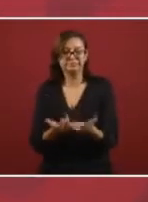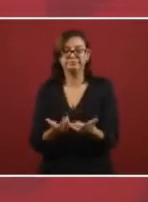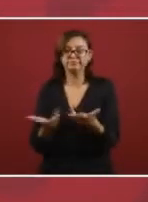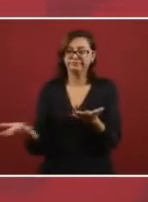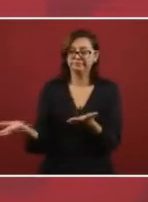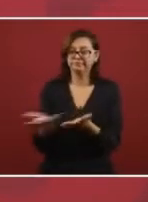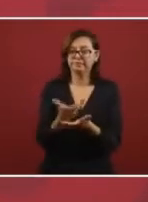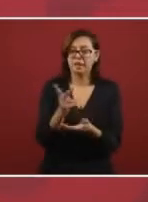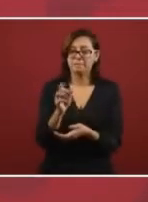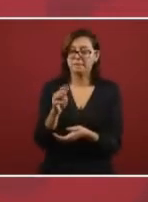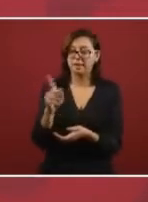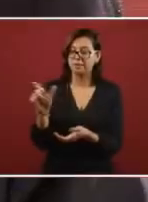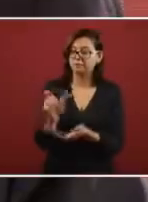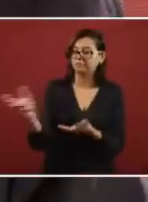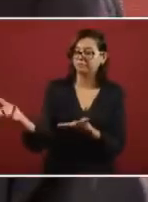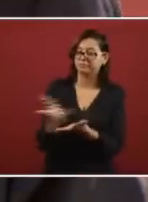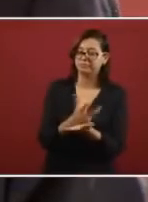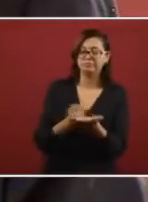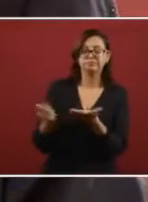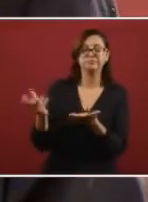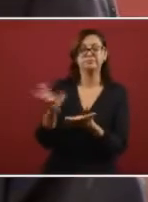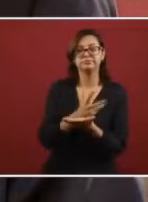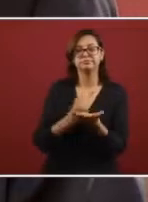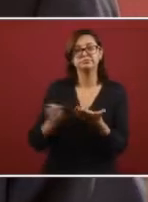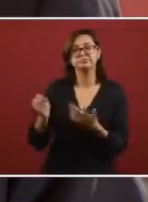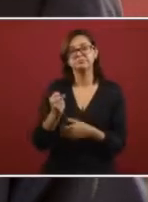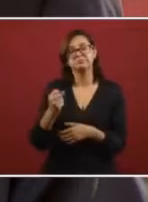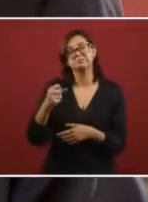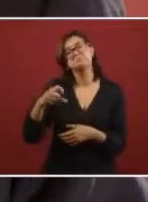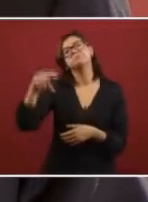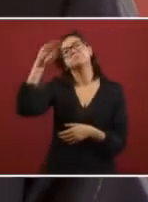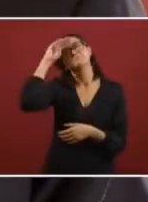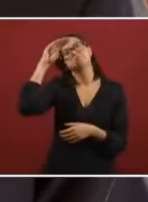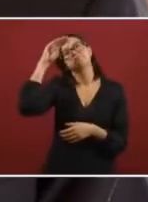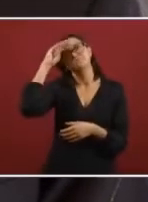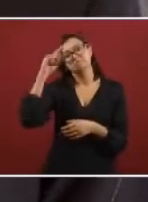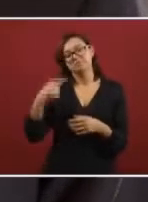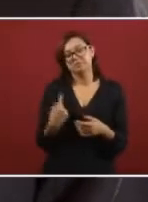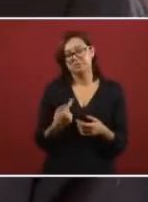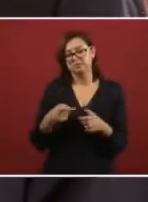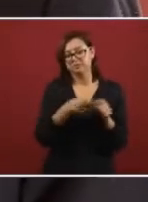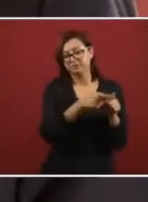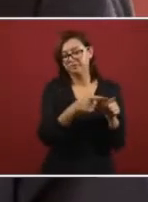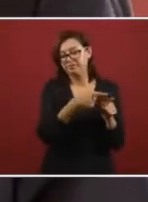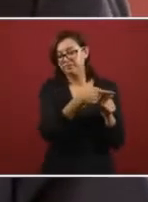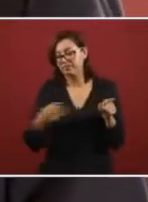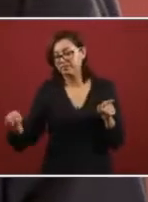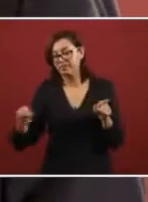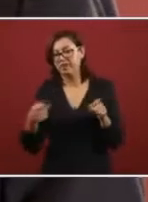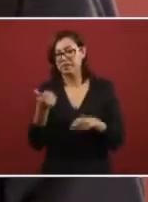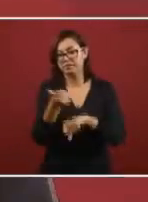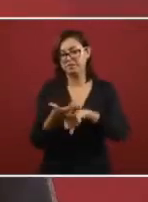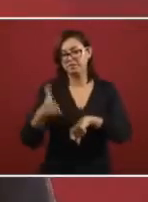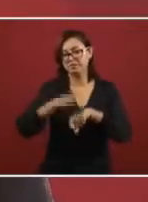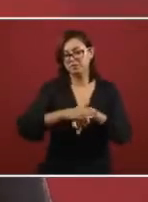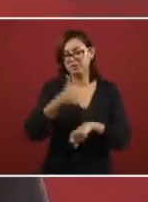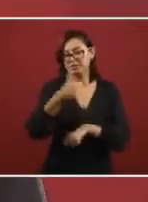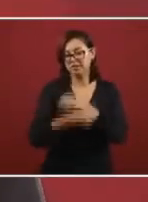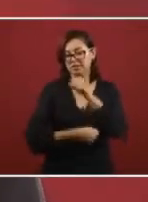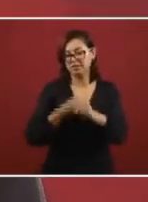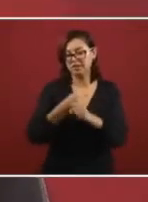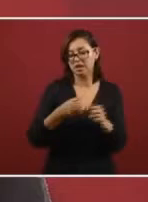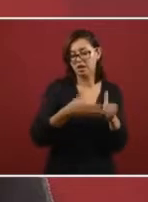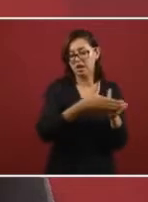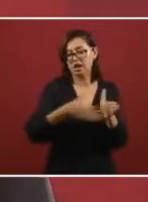uh uh and funds that we get from Pemex by uh by the